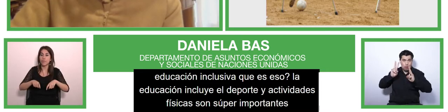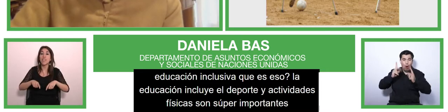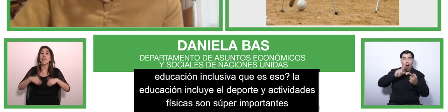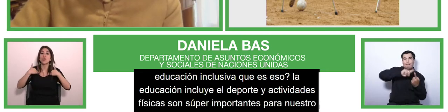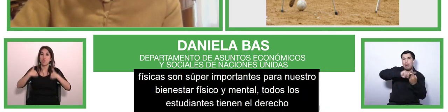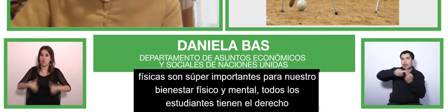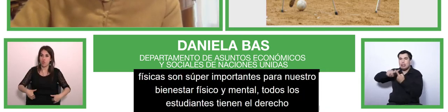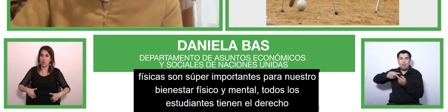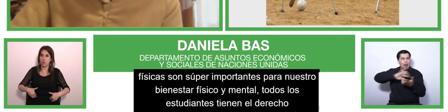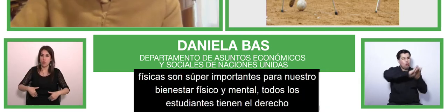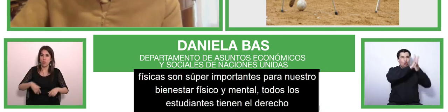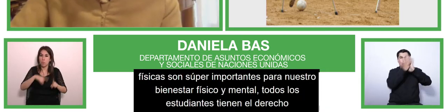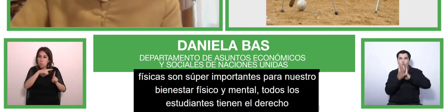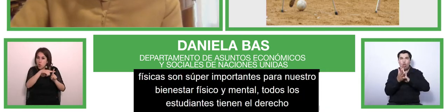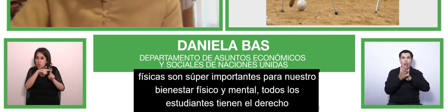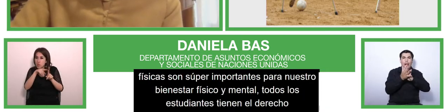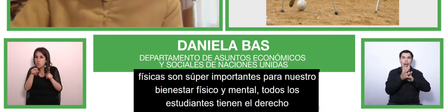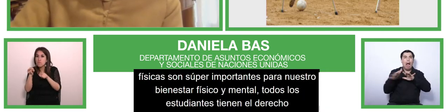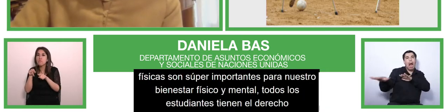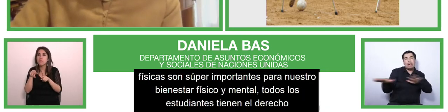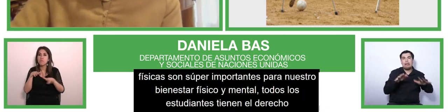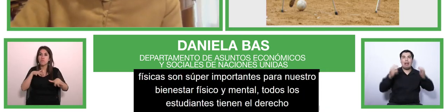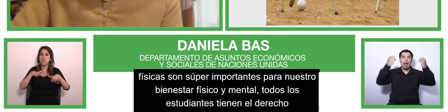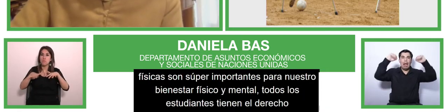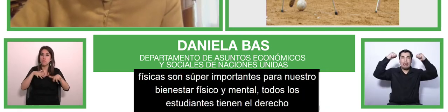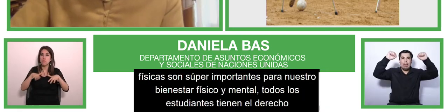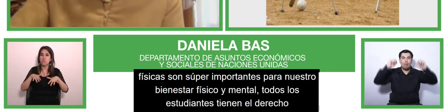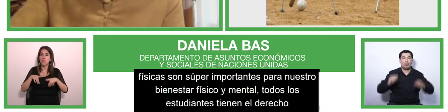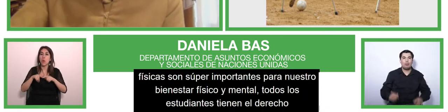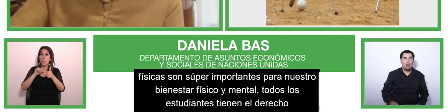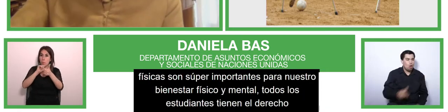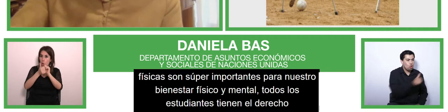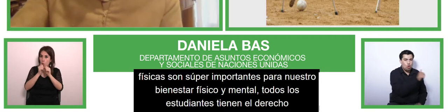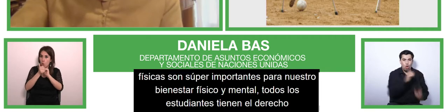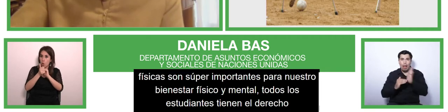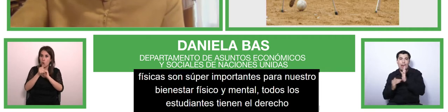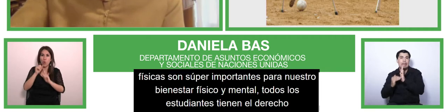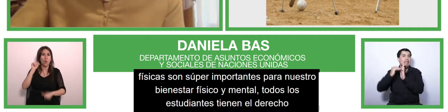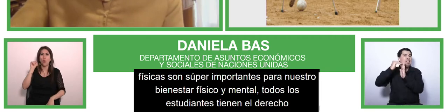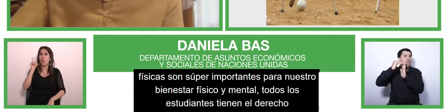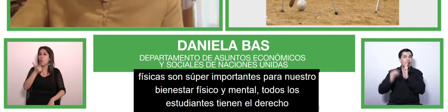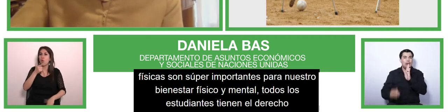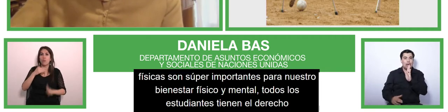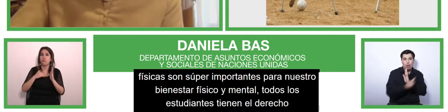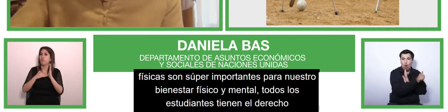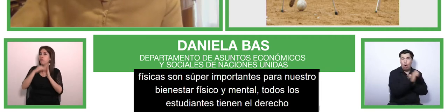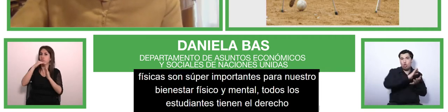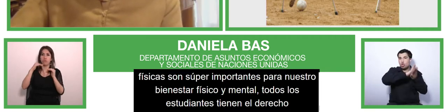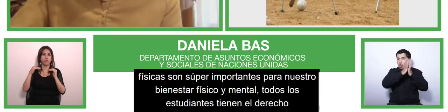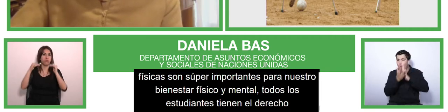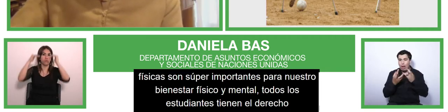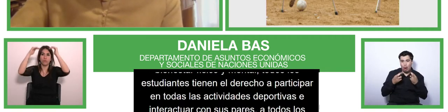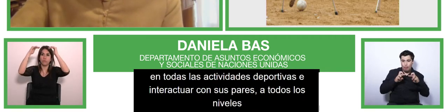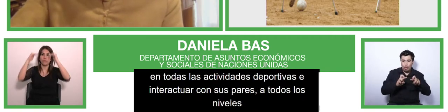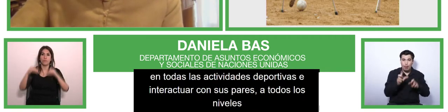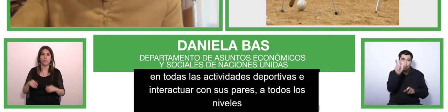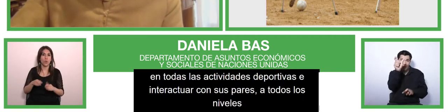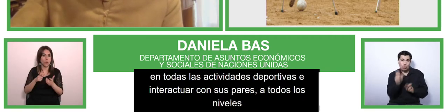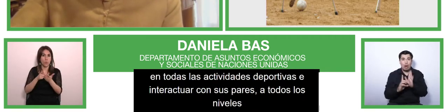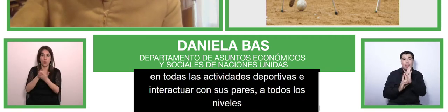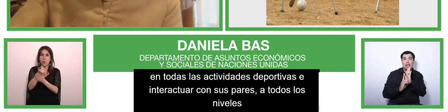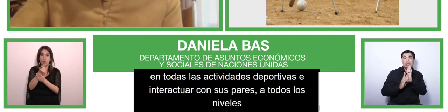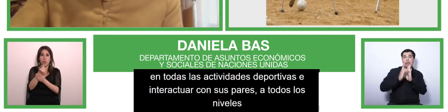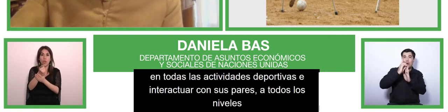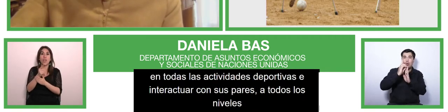of all ability levels with opportunities to develop friendships you know when there were gym classes and i was